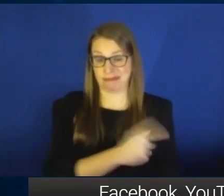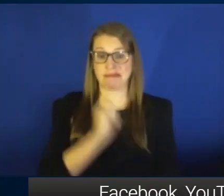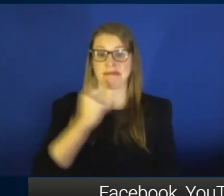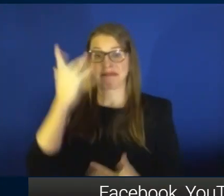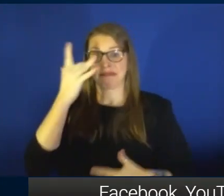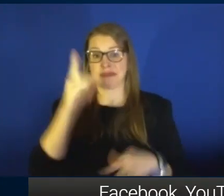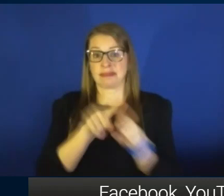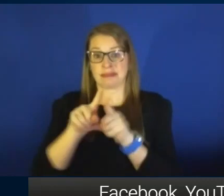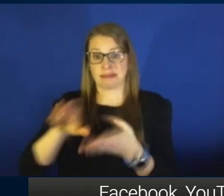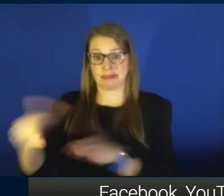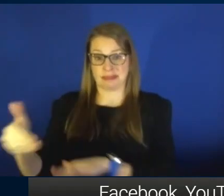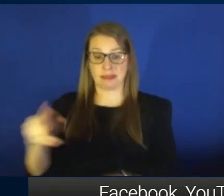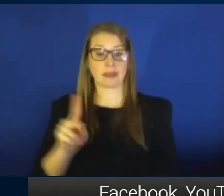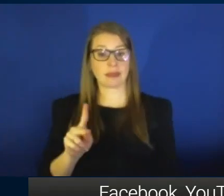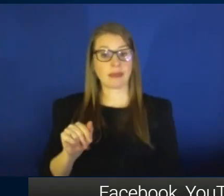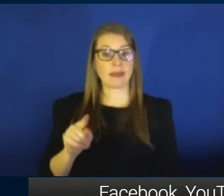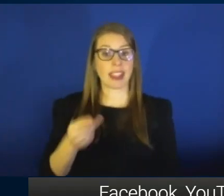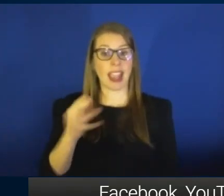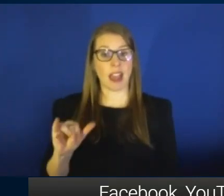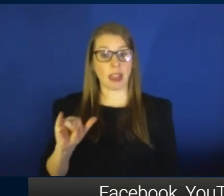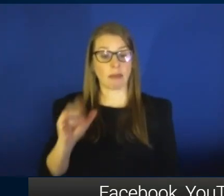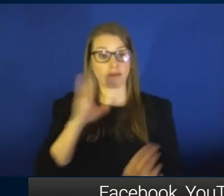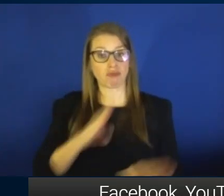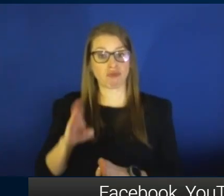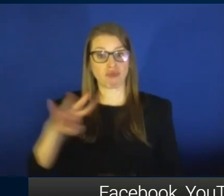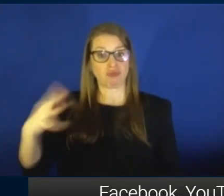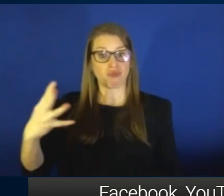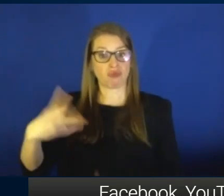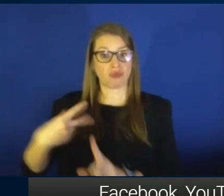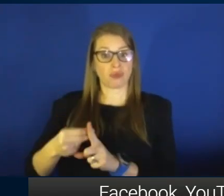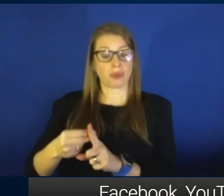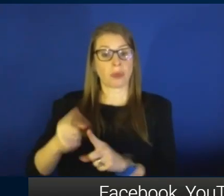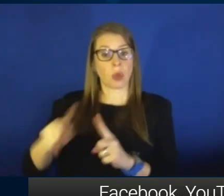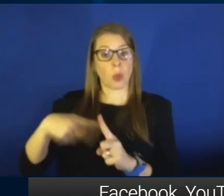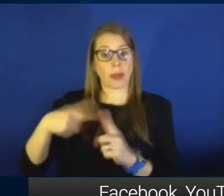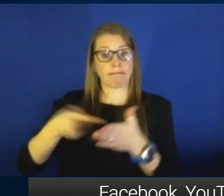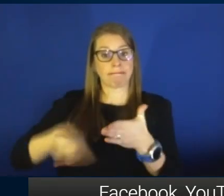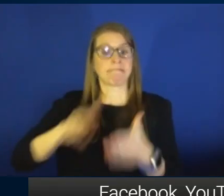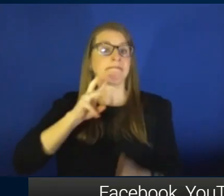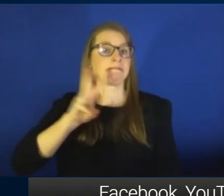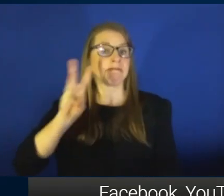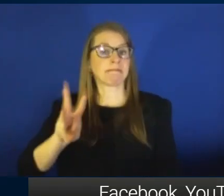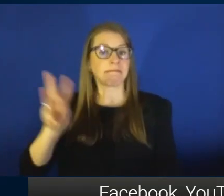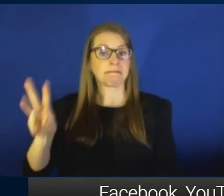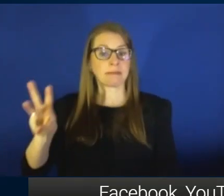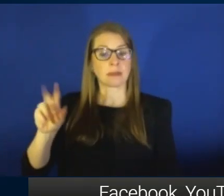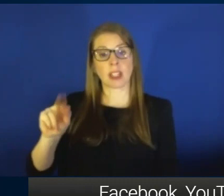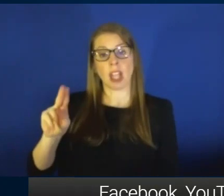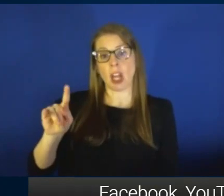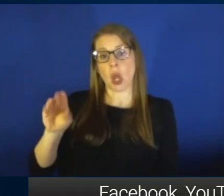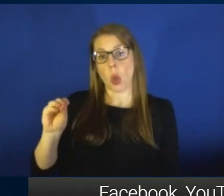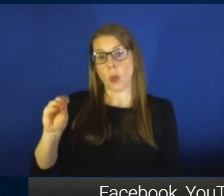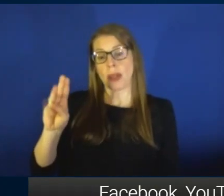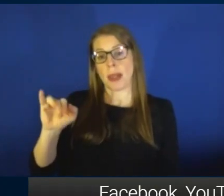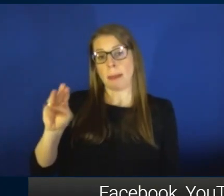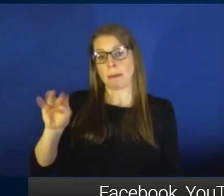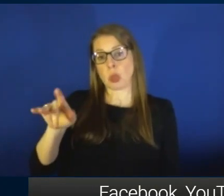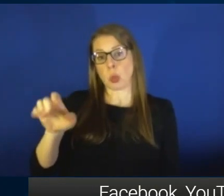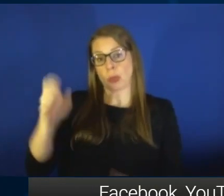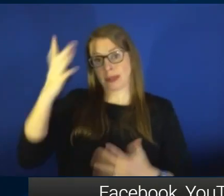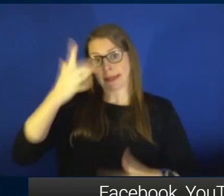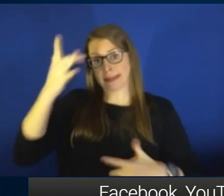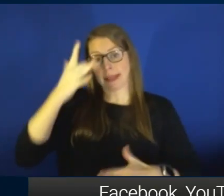right. Kathy says she plans to get her fourth shot next week, 66 years old with autoimmune diseases. I want to participate in an